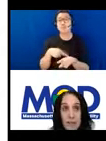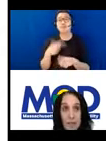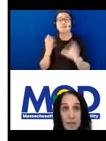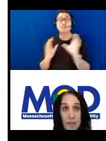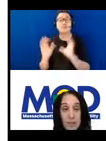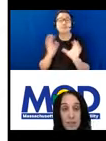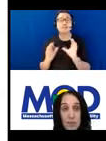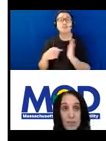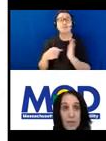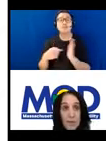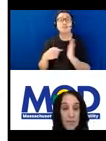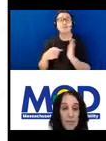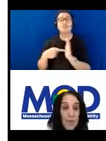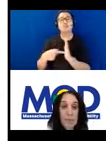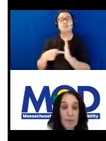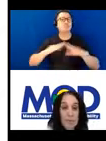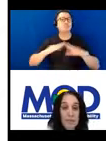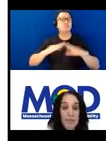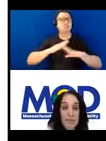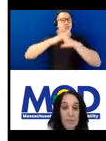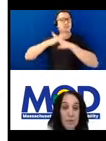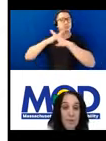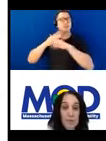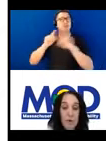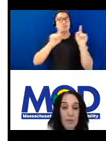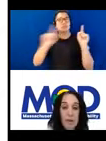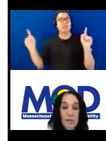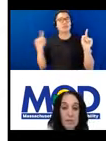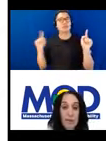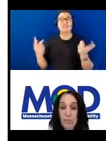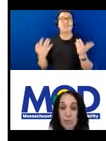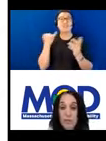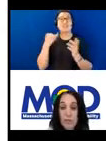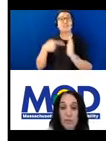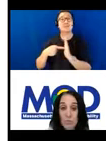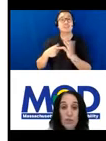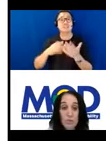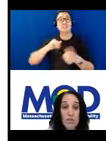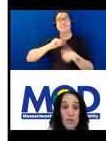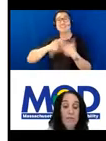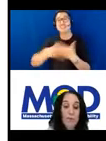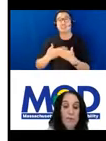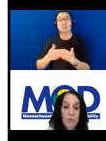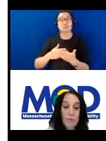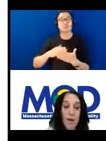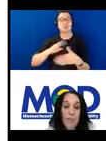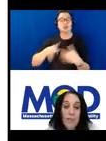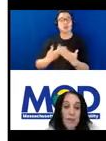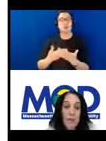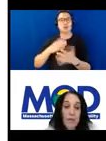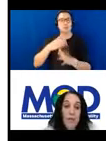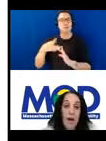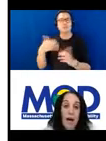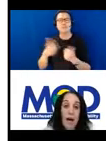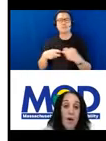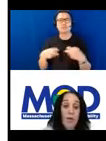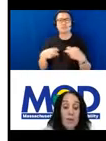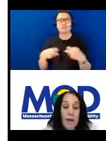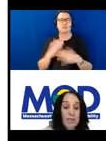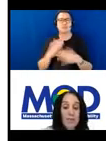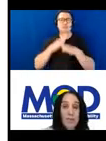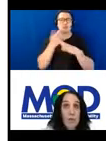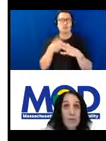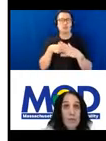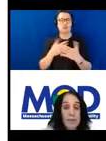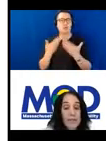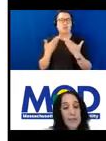systemic issues might people might be facing within these programs, and we work to resolve those as well. Over the